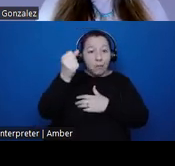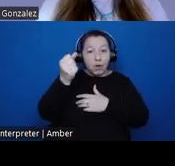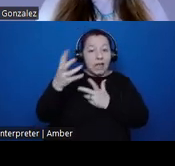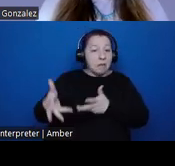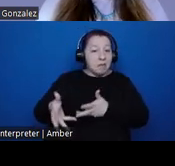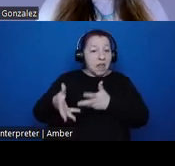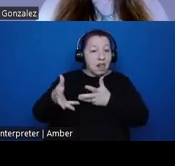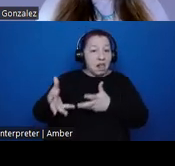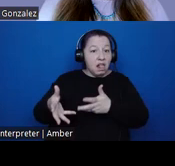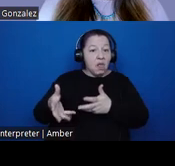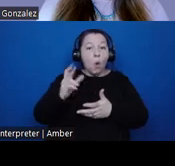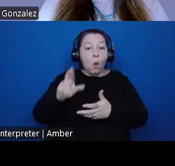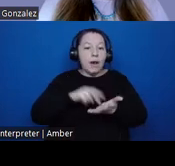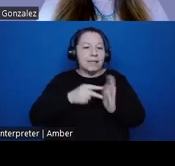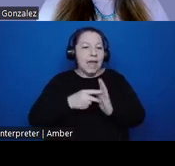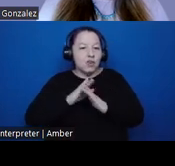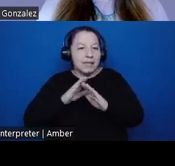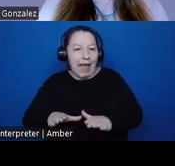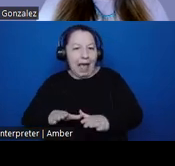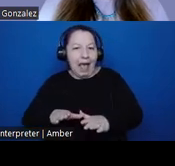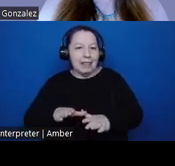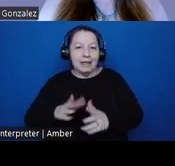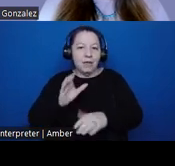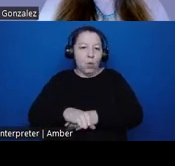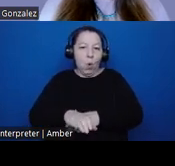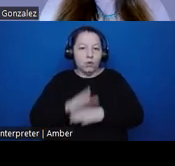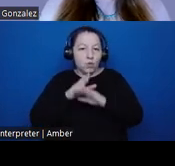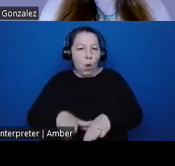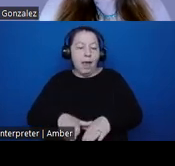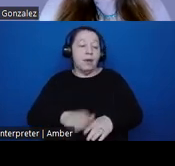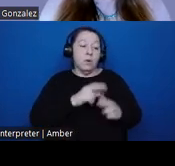been intentionally silenced as a result of settler colonial violence.